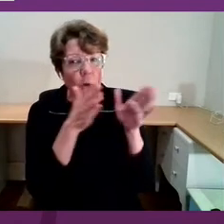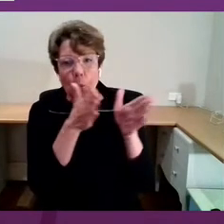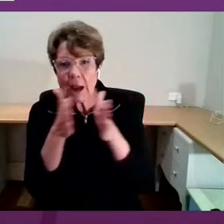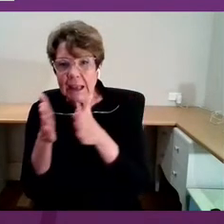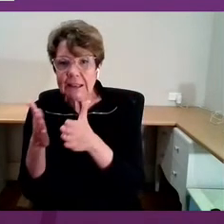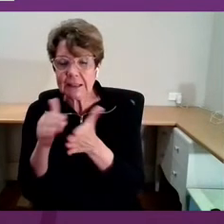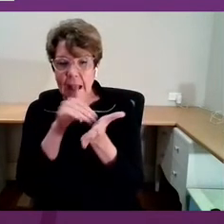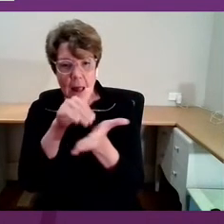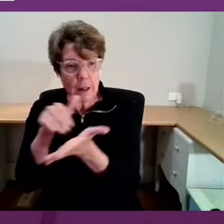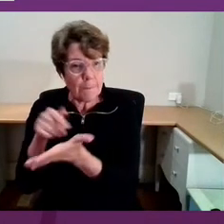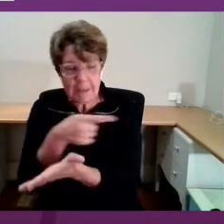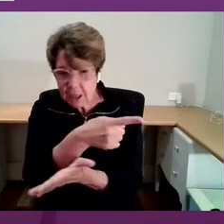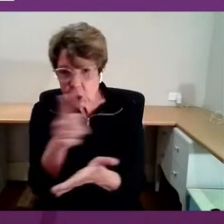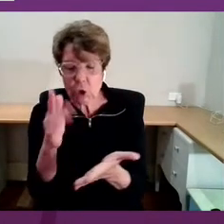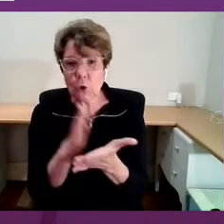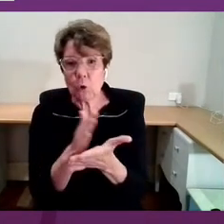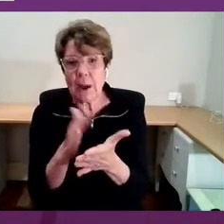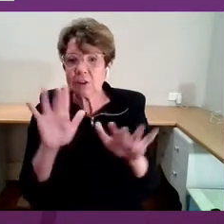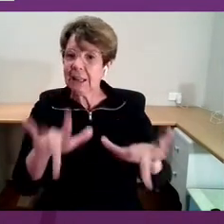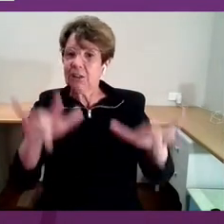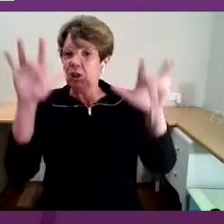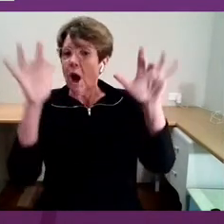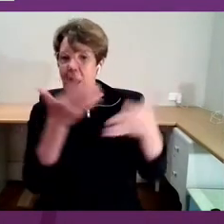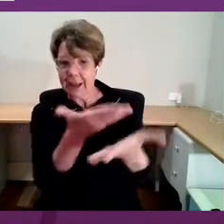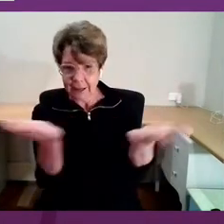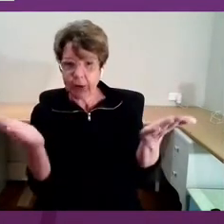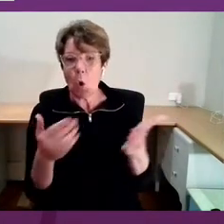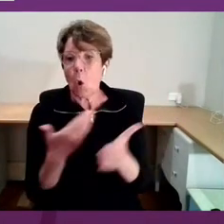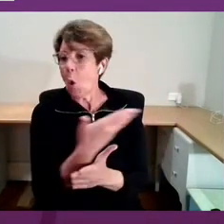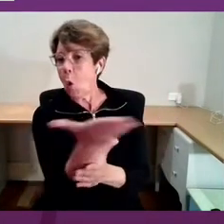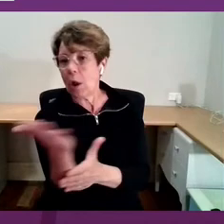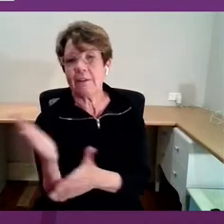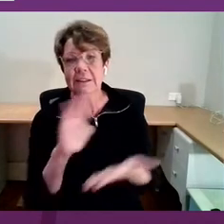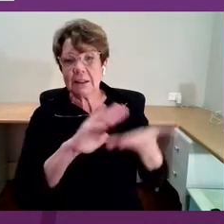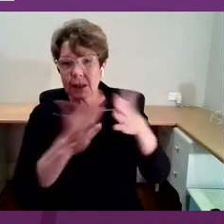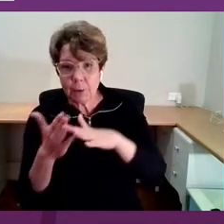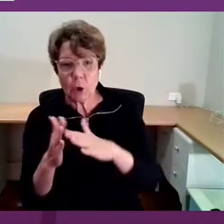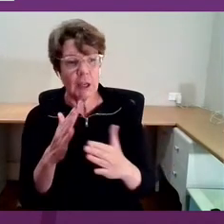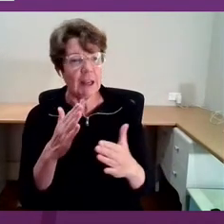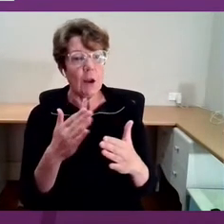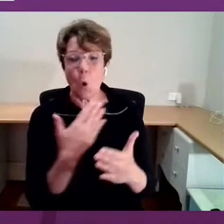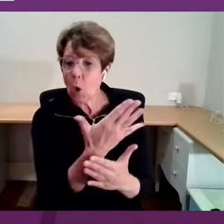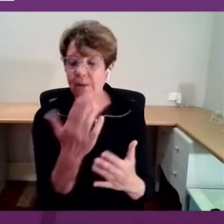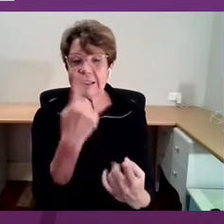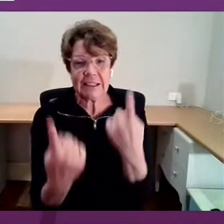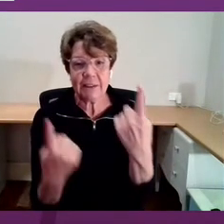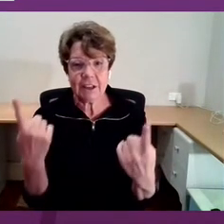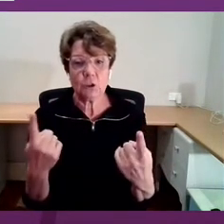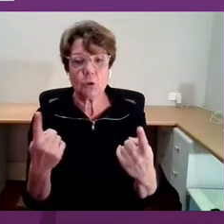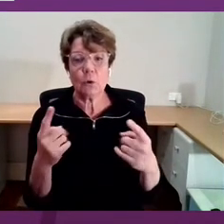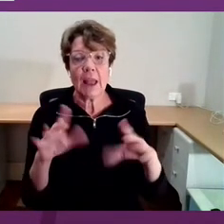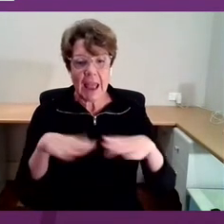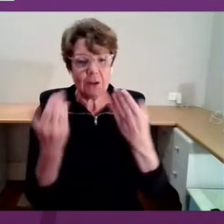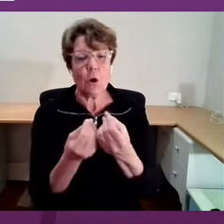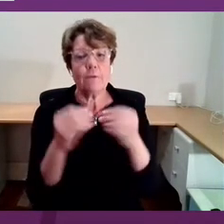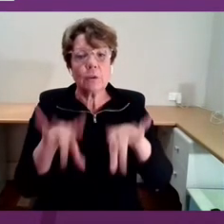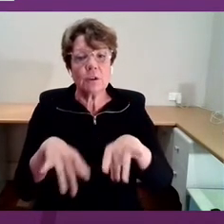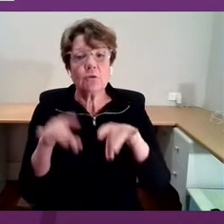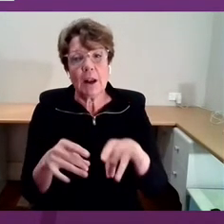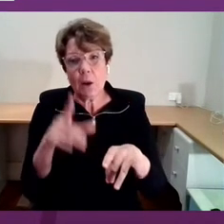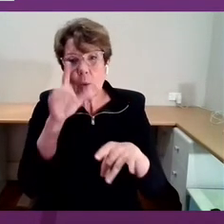shine, we can all of us in society individually, in society and as a nation shine. Thank you very much.